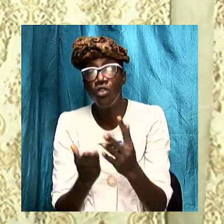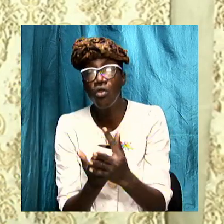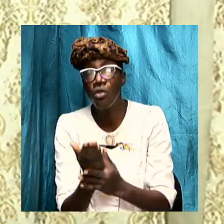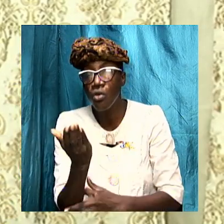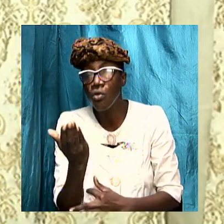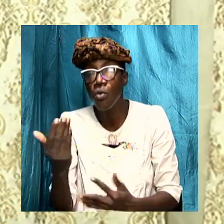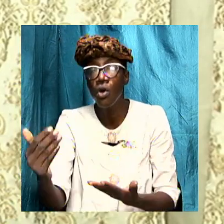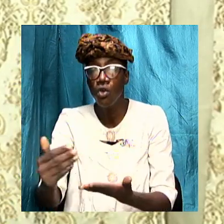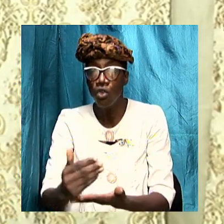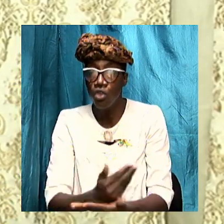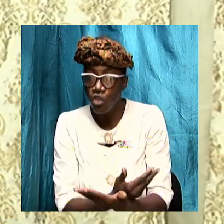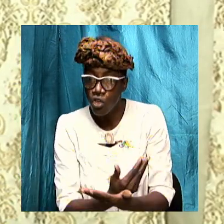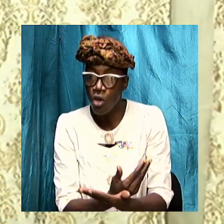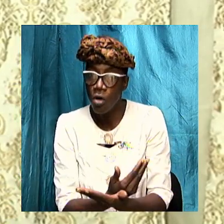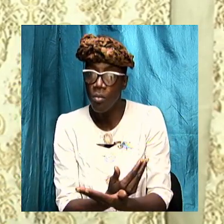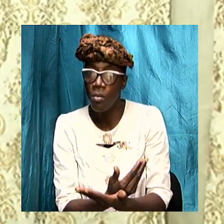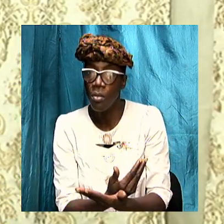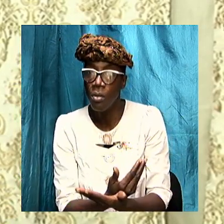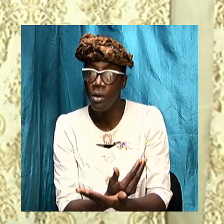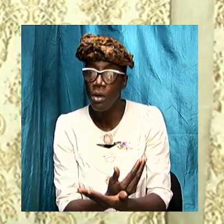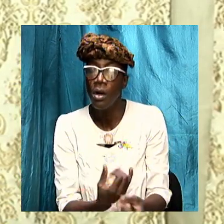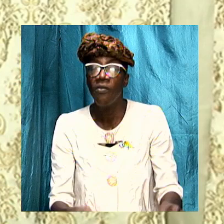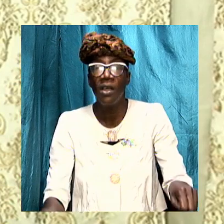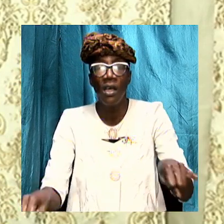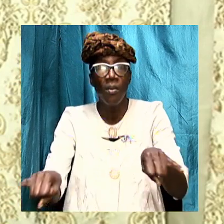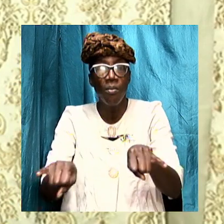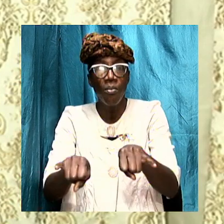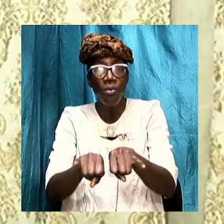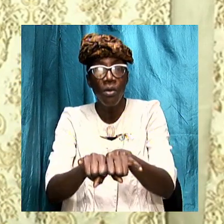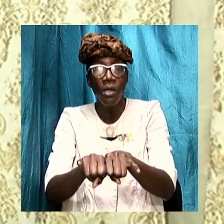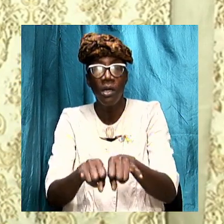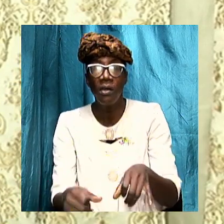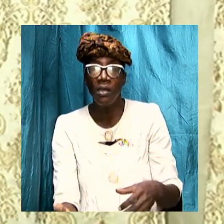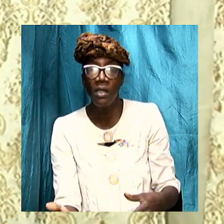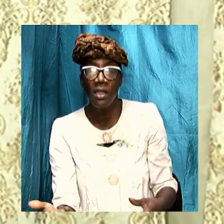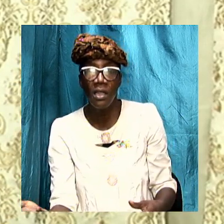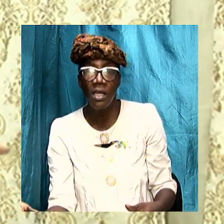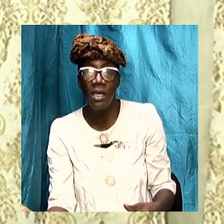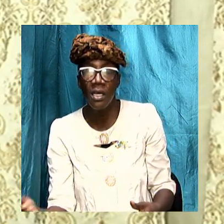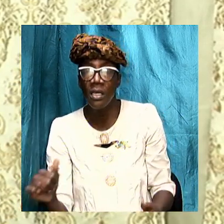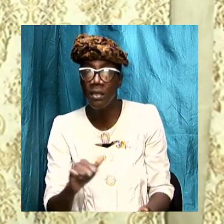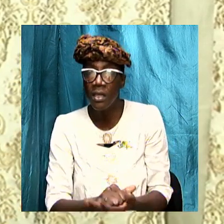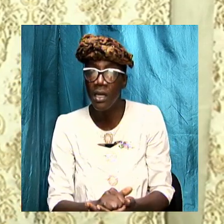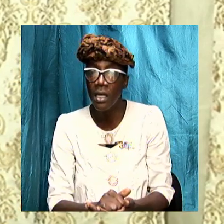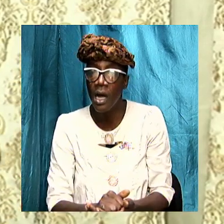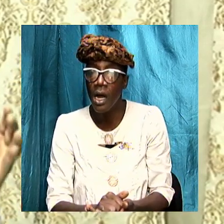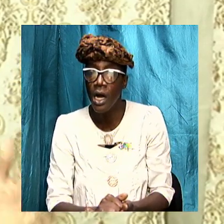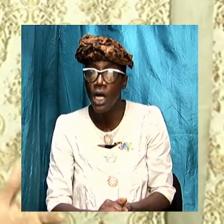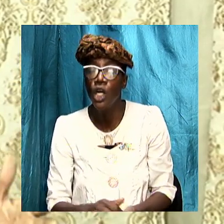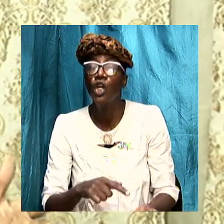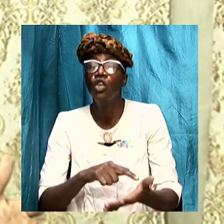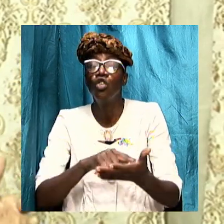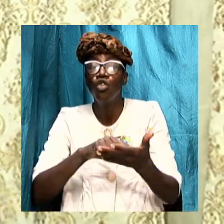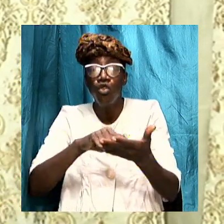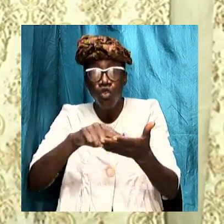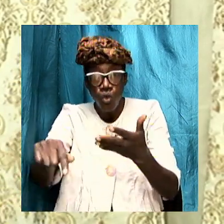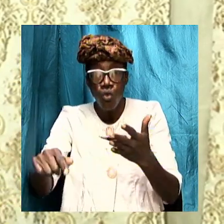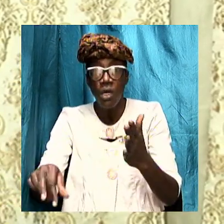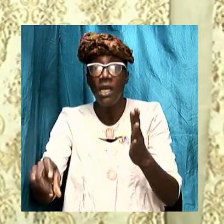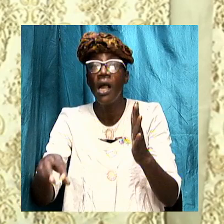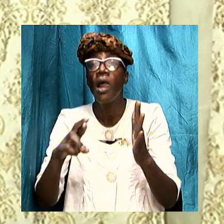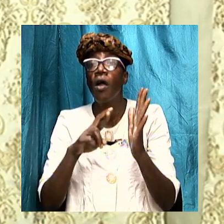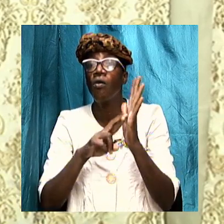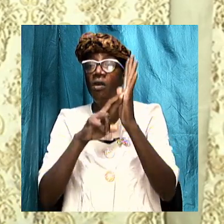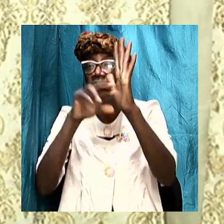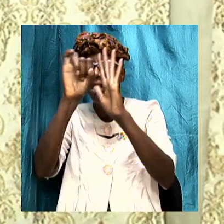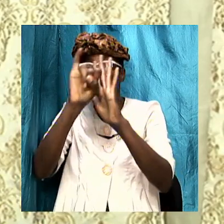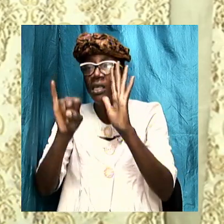crucial very important things that are outlined in Revelation now